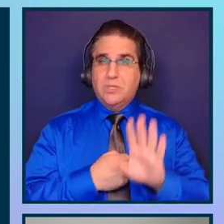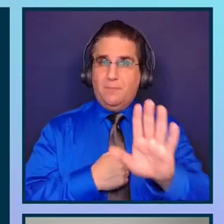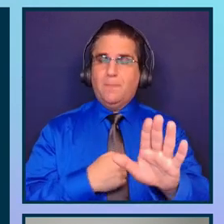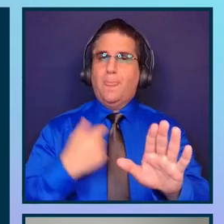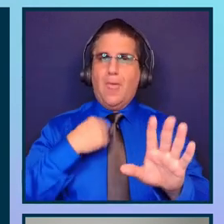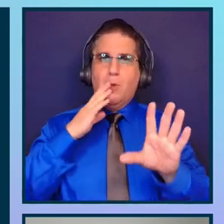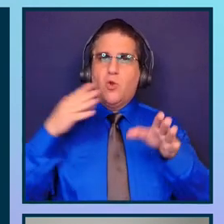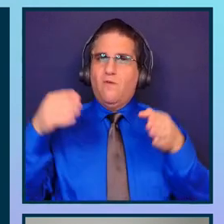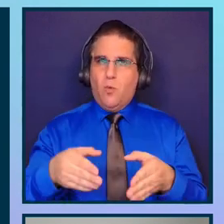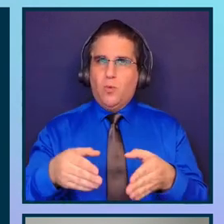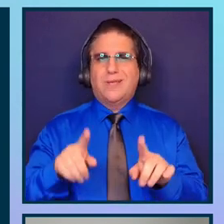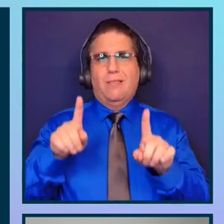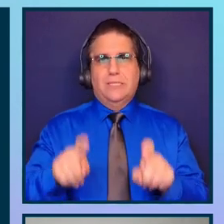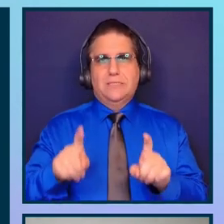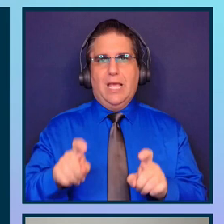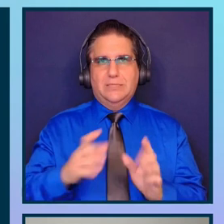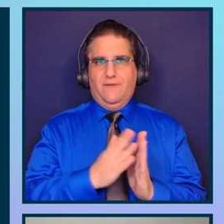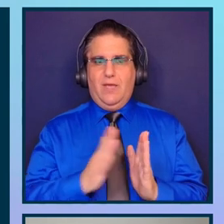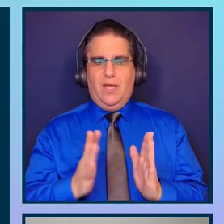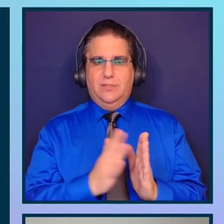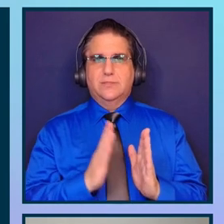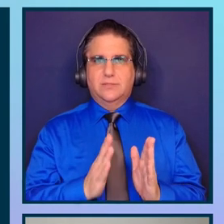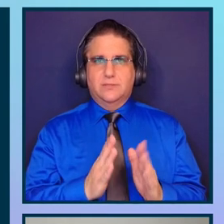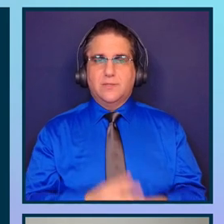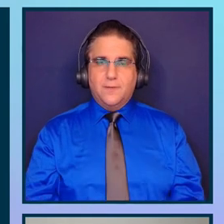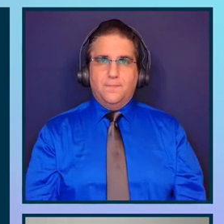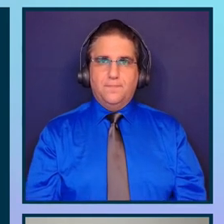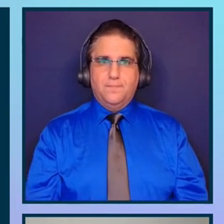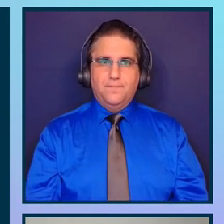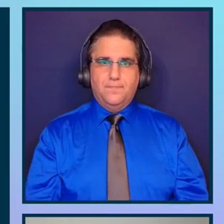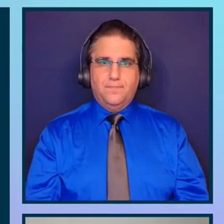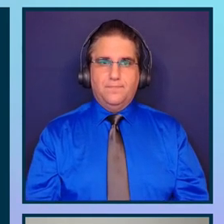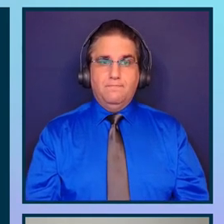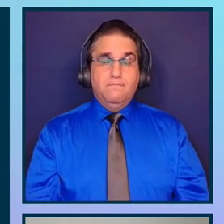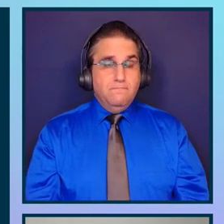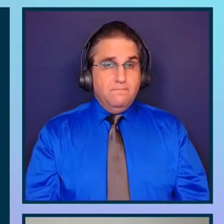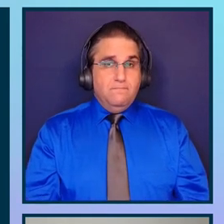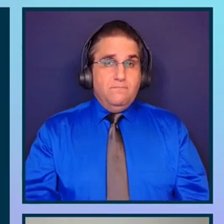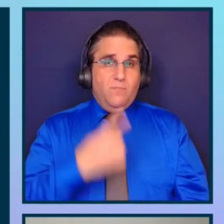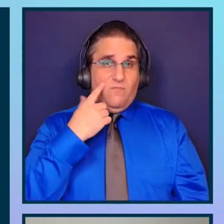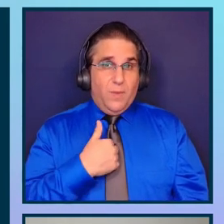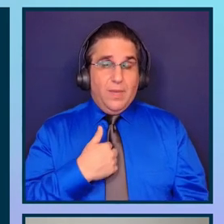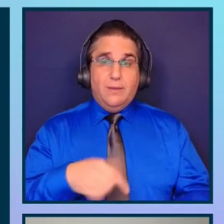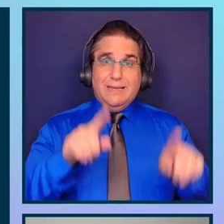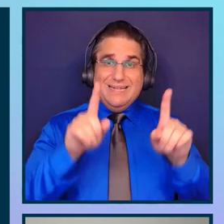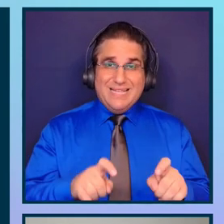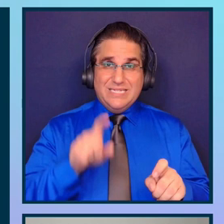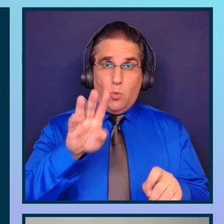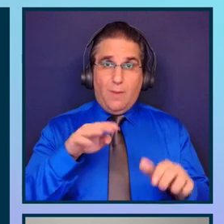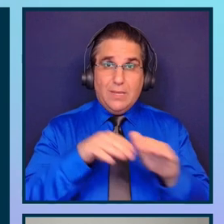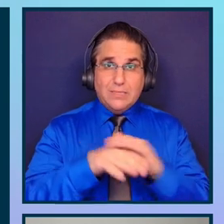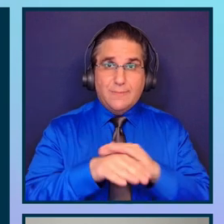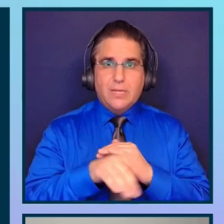focus only on testing. I consider testing web accessibility a key